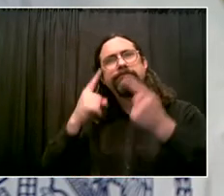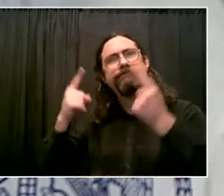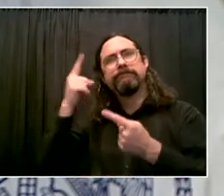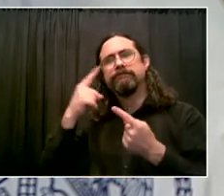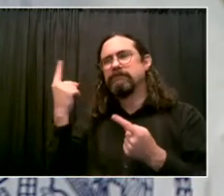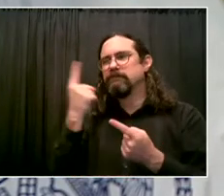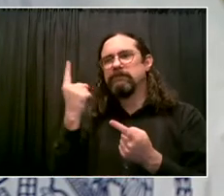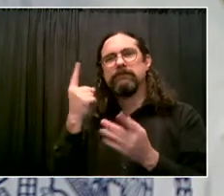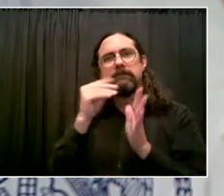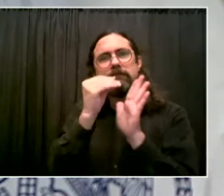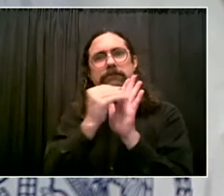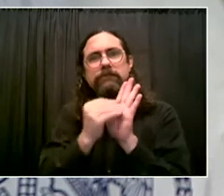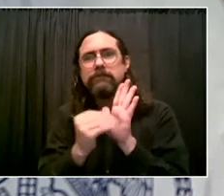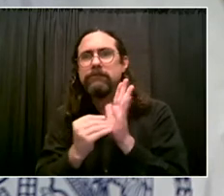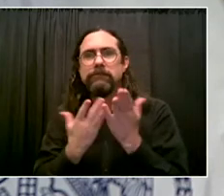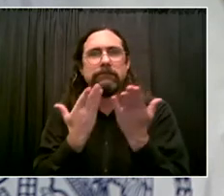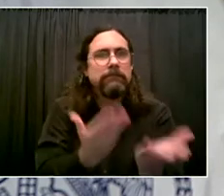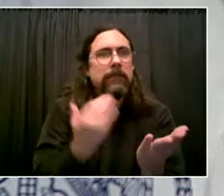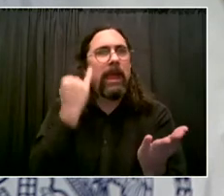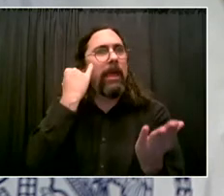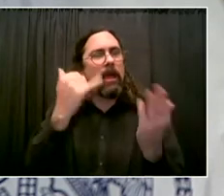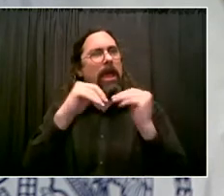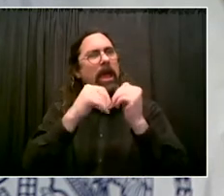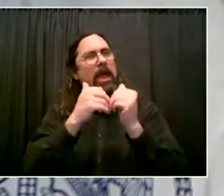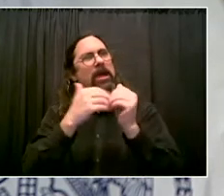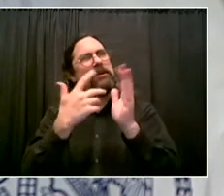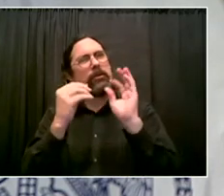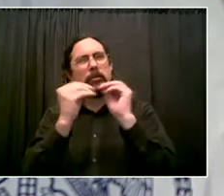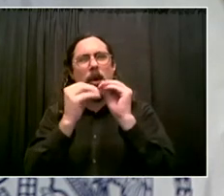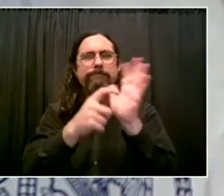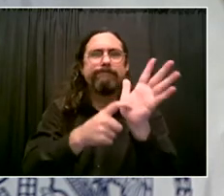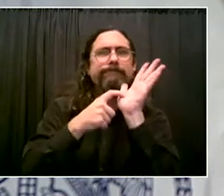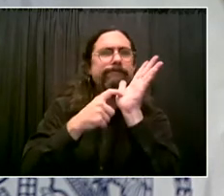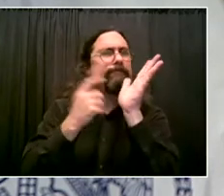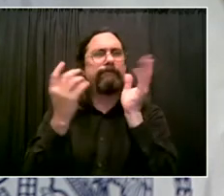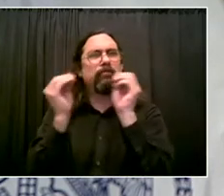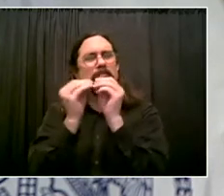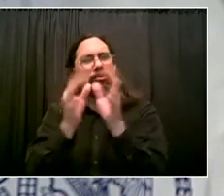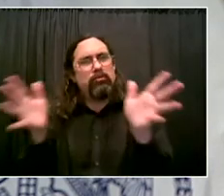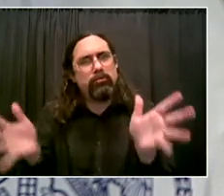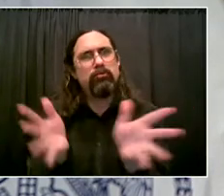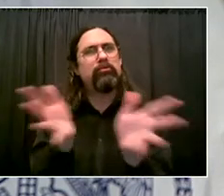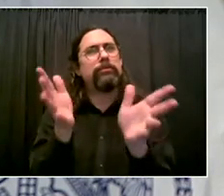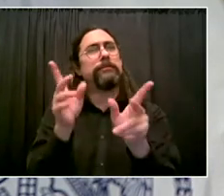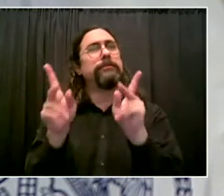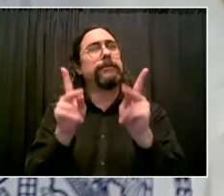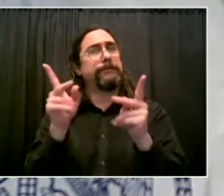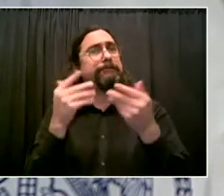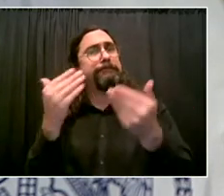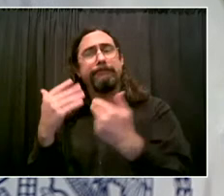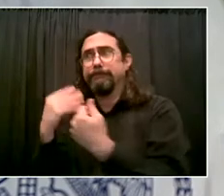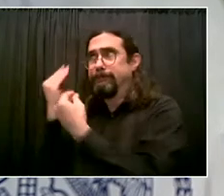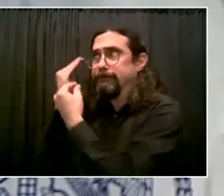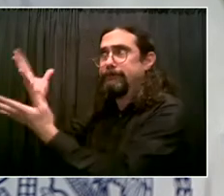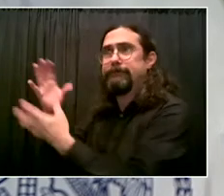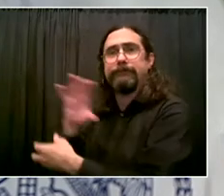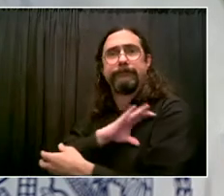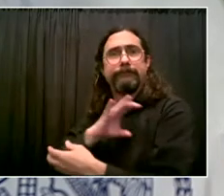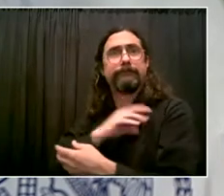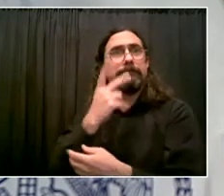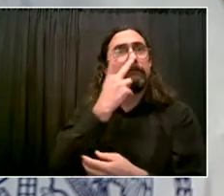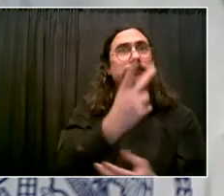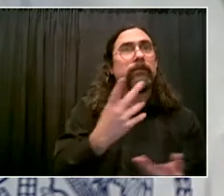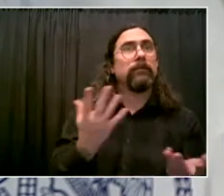the Bronx. She has literally devoted her life to keeping the people of the Bronx safe. She's someone who believes in reform, but also